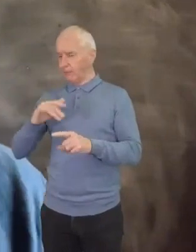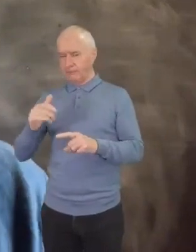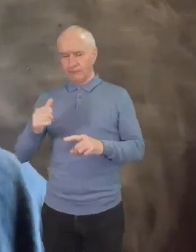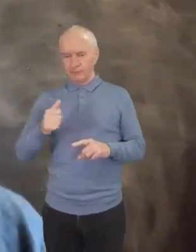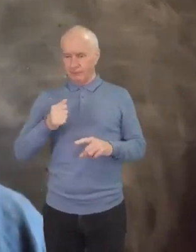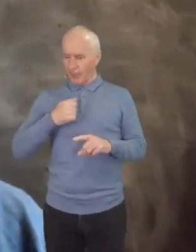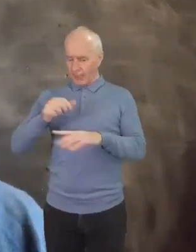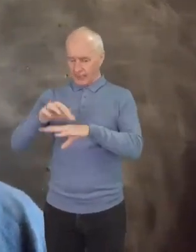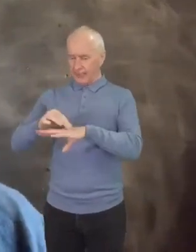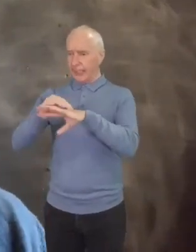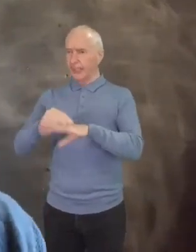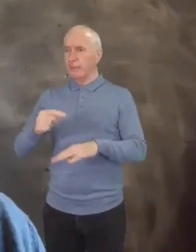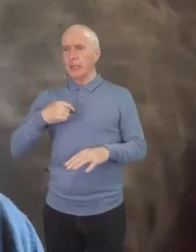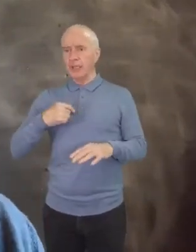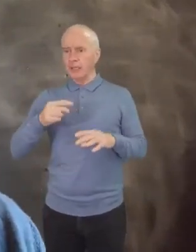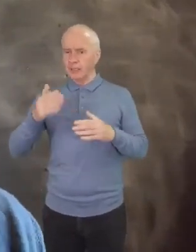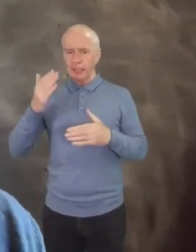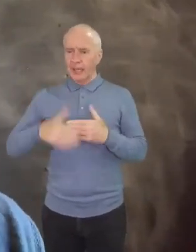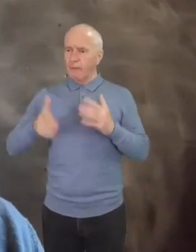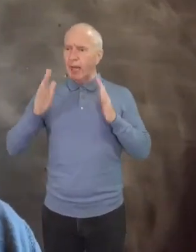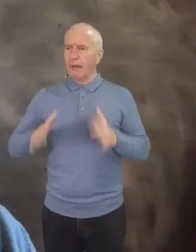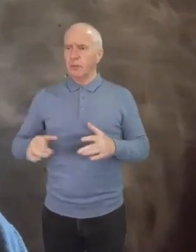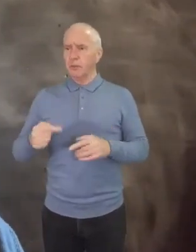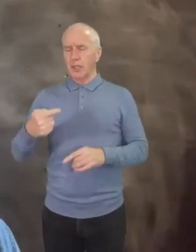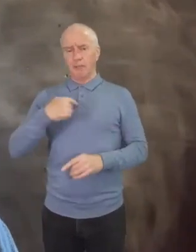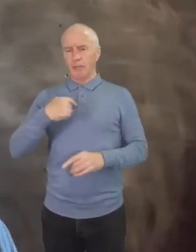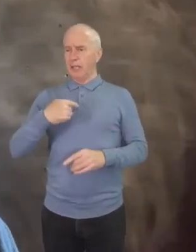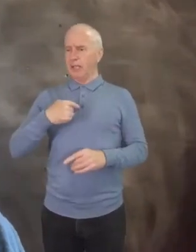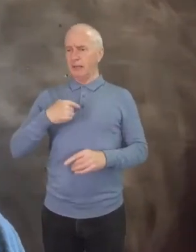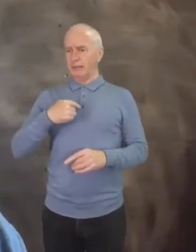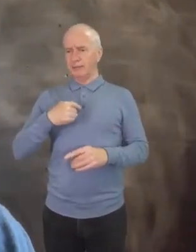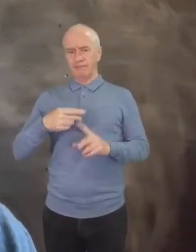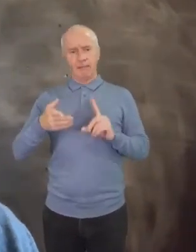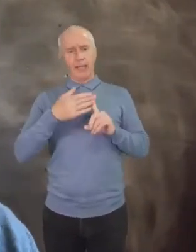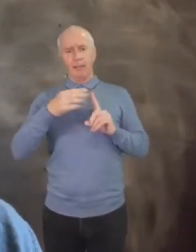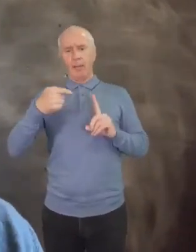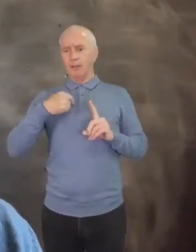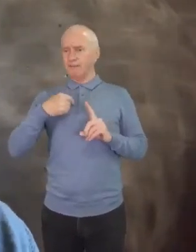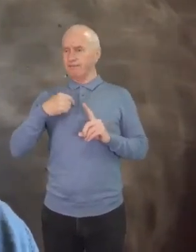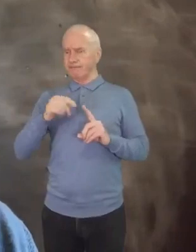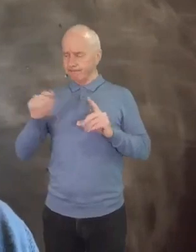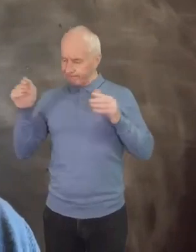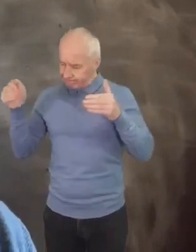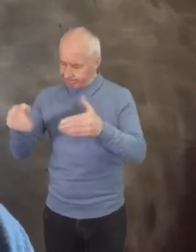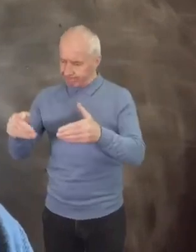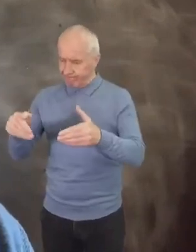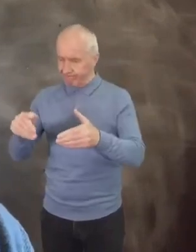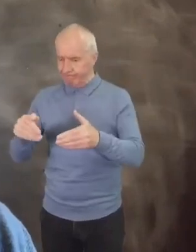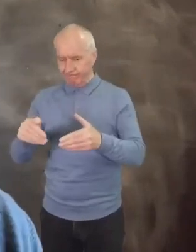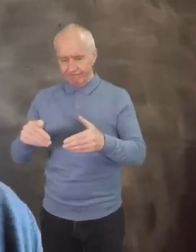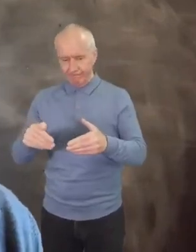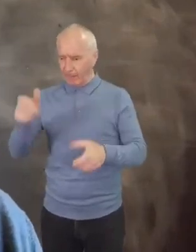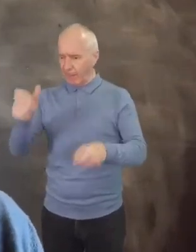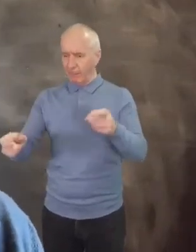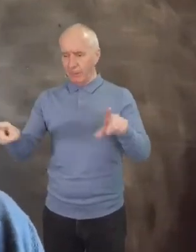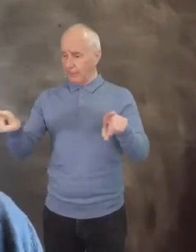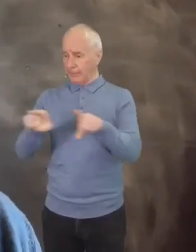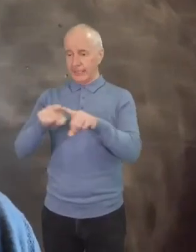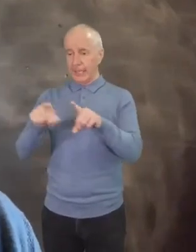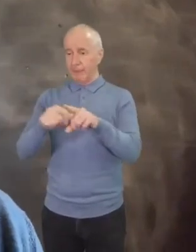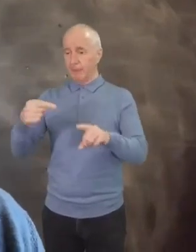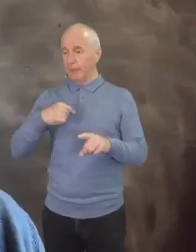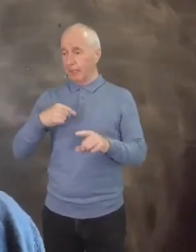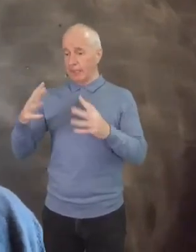I am in a racial sense because I've grown up in a world that is effectively centred around bodies that look like mine, that are white.